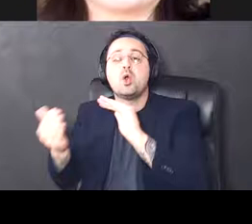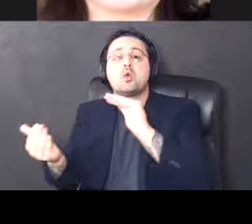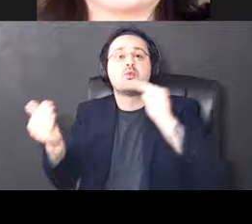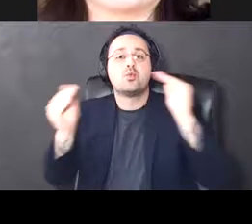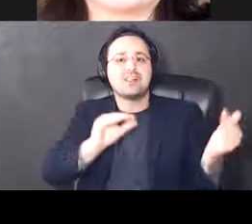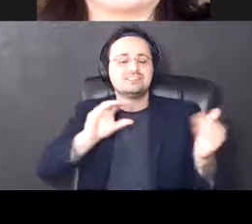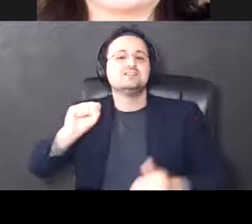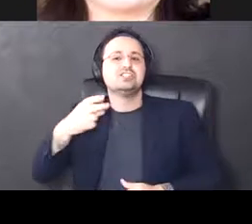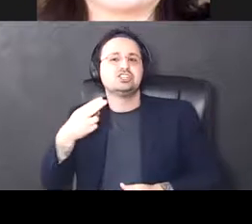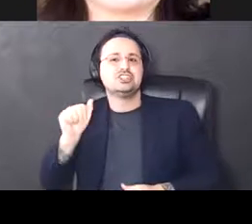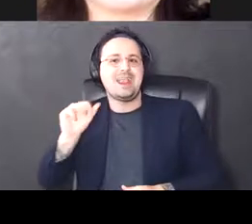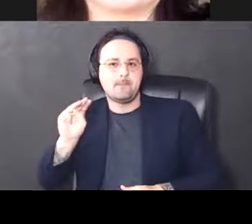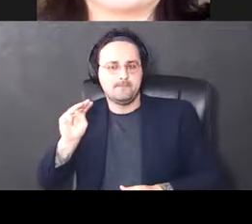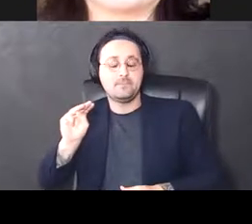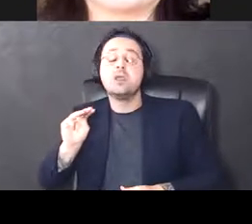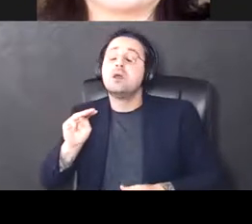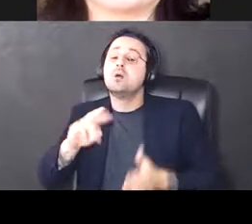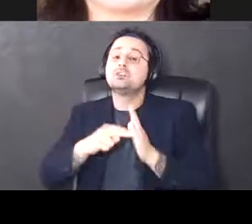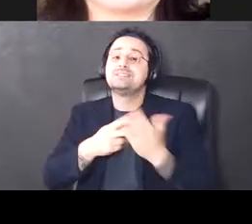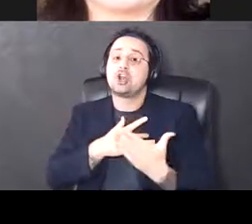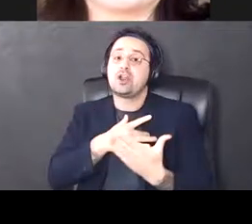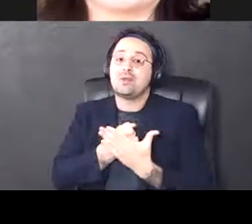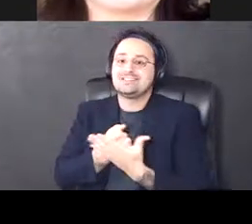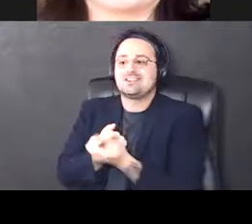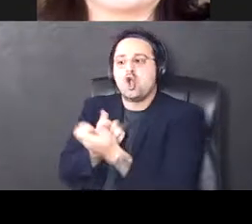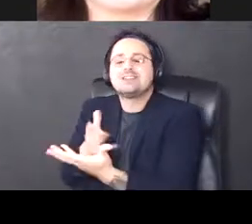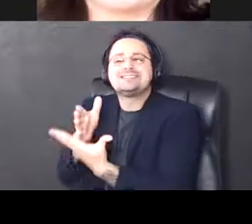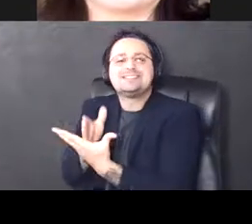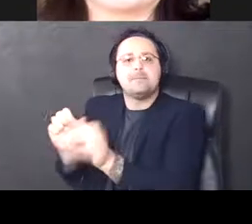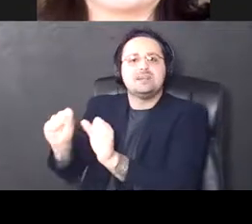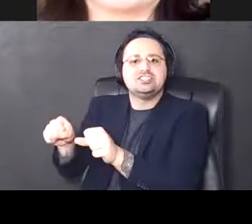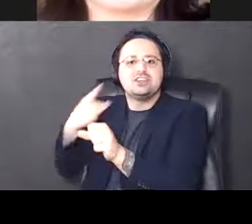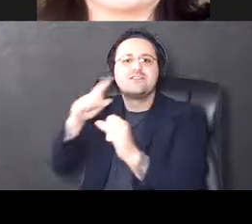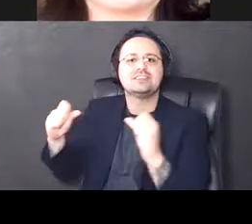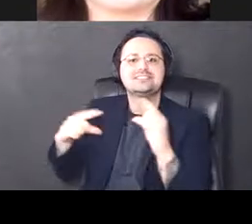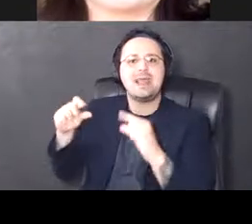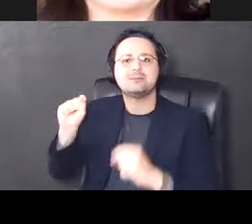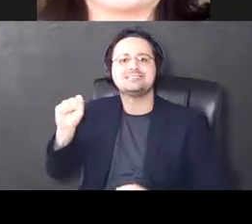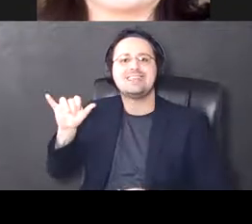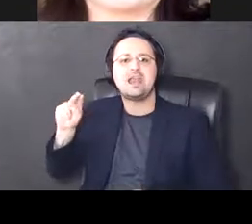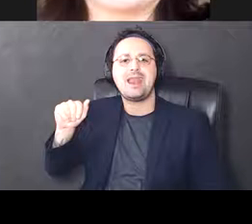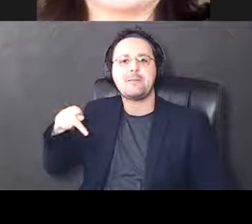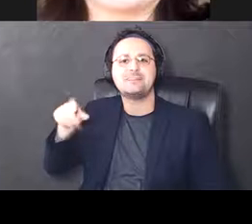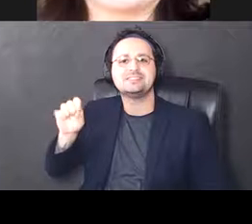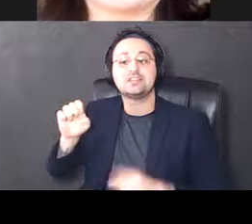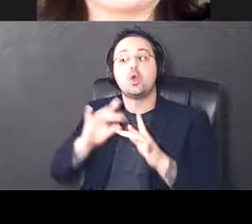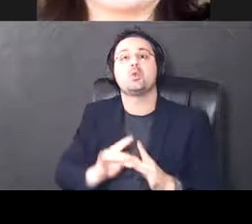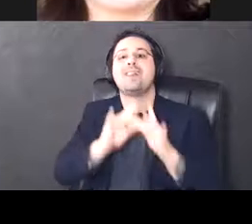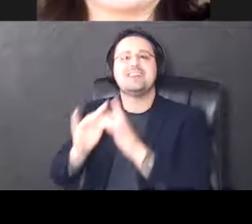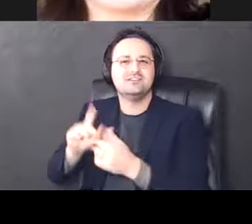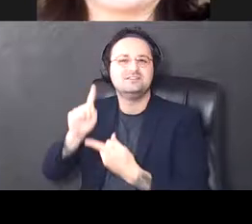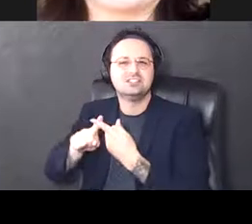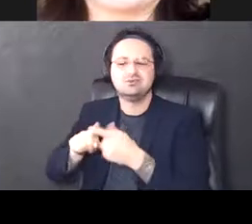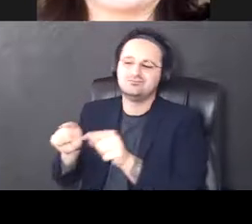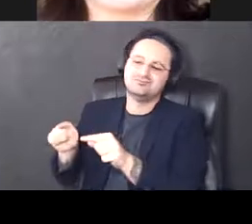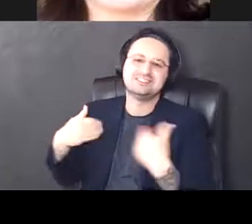suggesting that cardiac arrest is inducing some form of potentiation of these synapses relative to a naive animal.